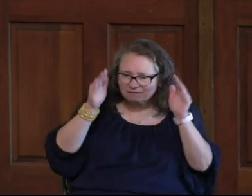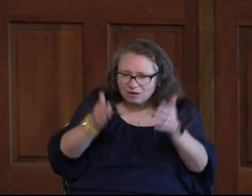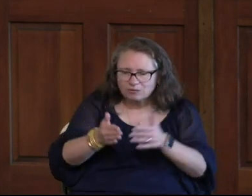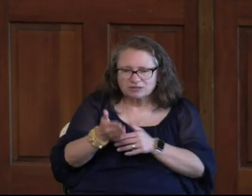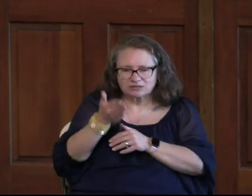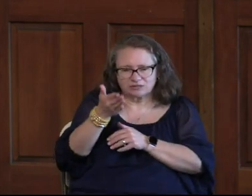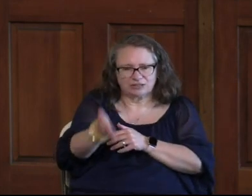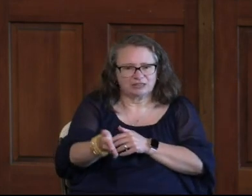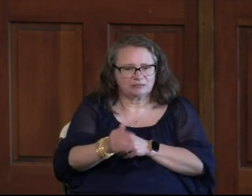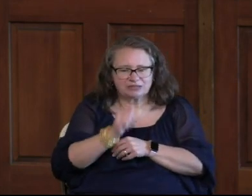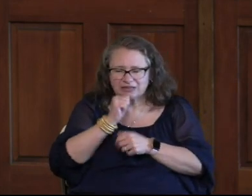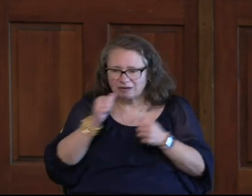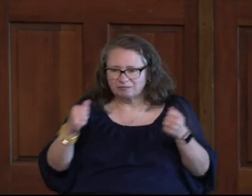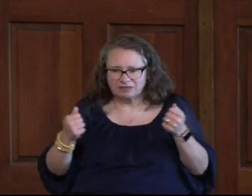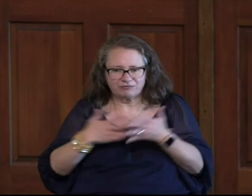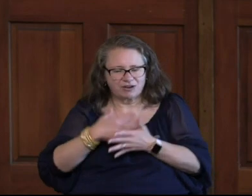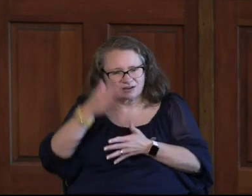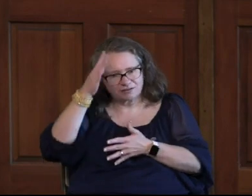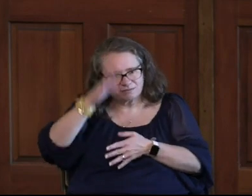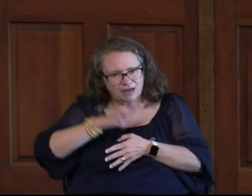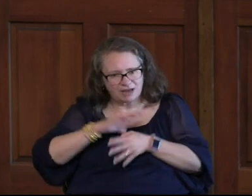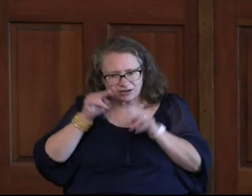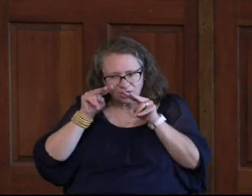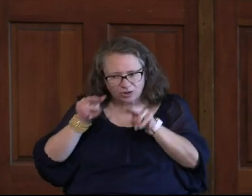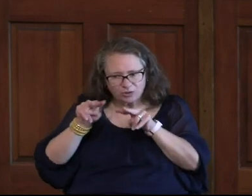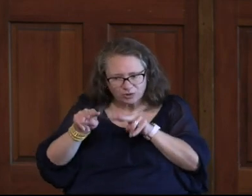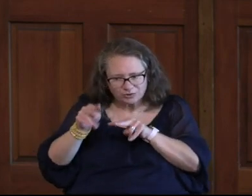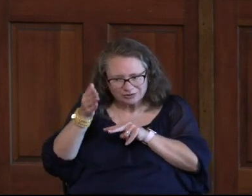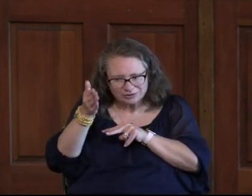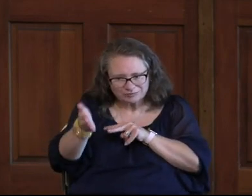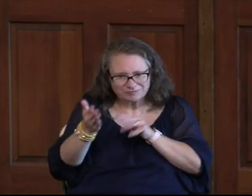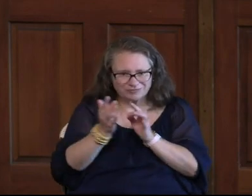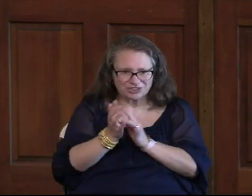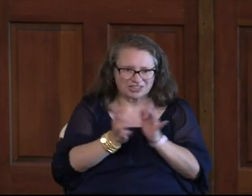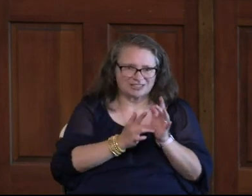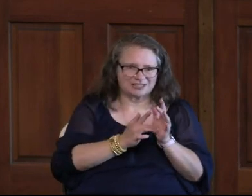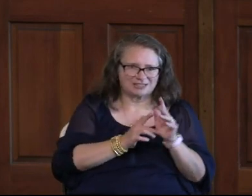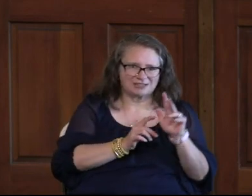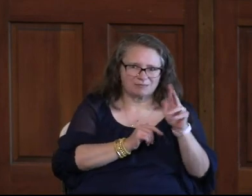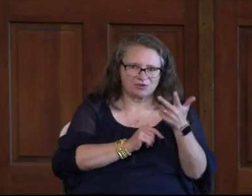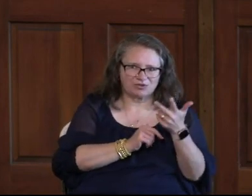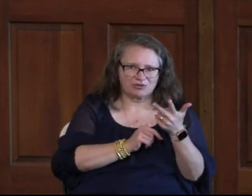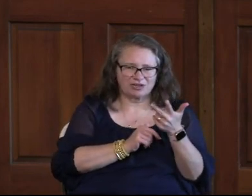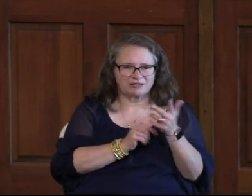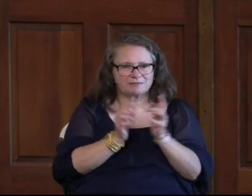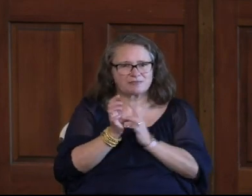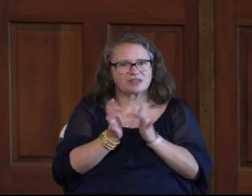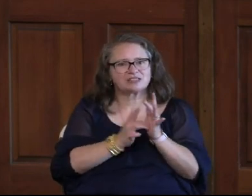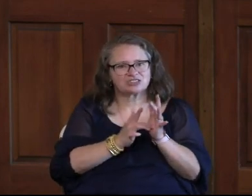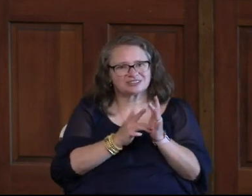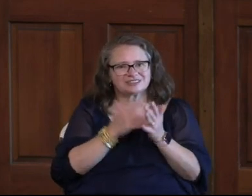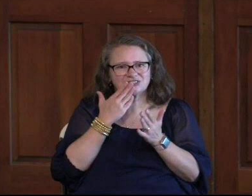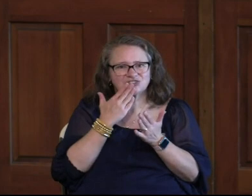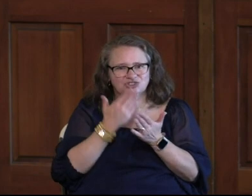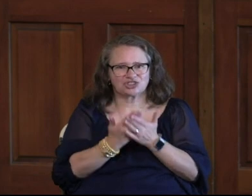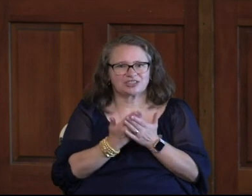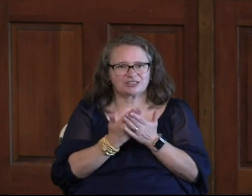Him Don't Fear Man Look To Him Number Three Jesus Is Good